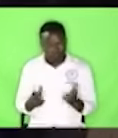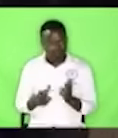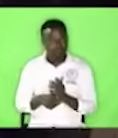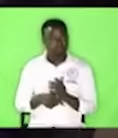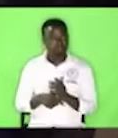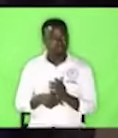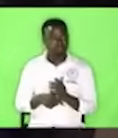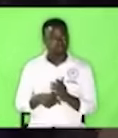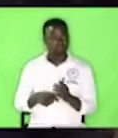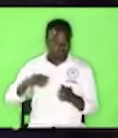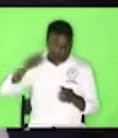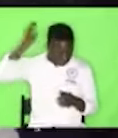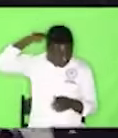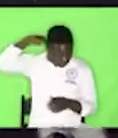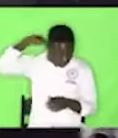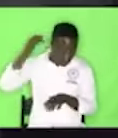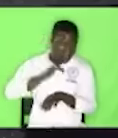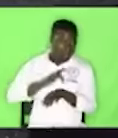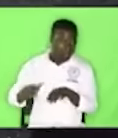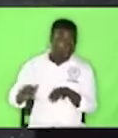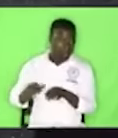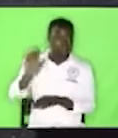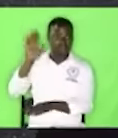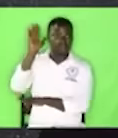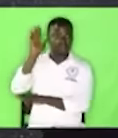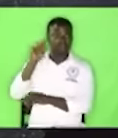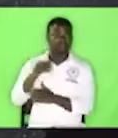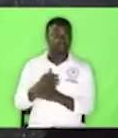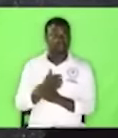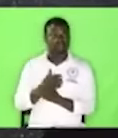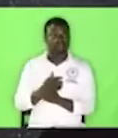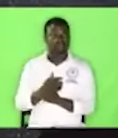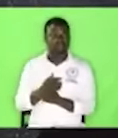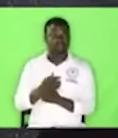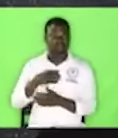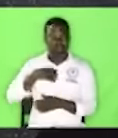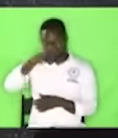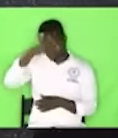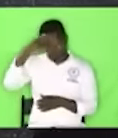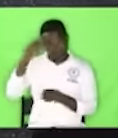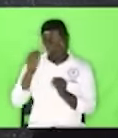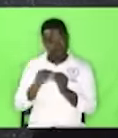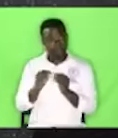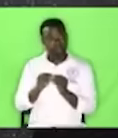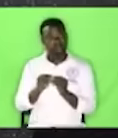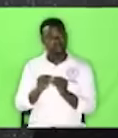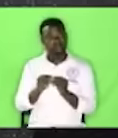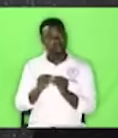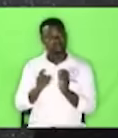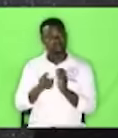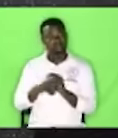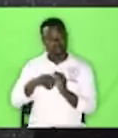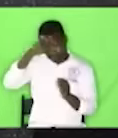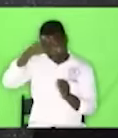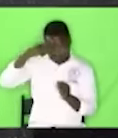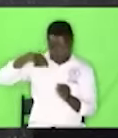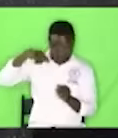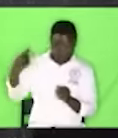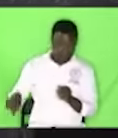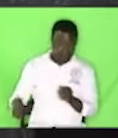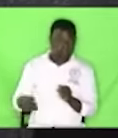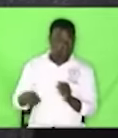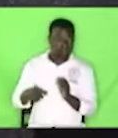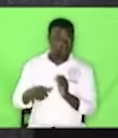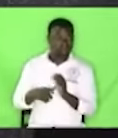back it was hot afternoon i was also sweating so i just did this and some of the sweat